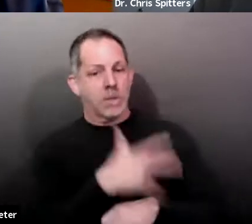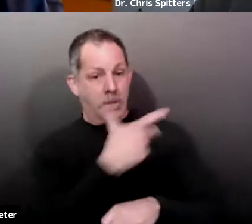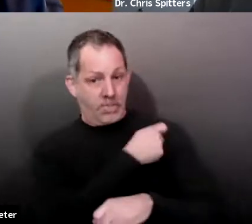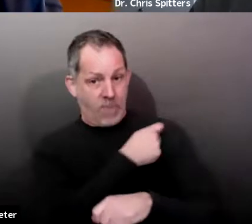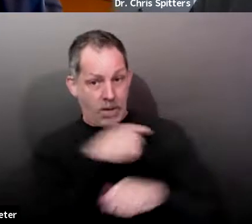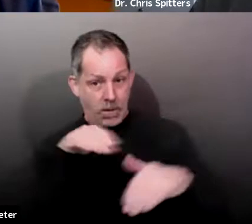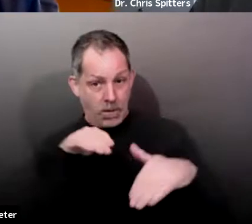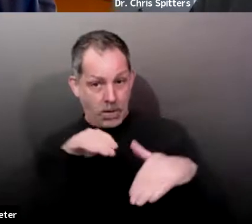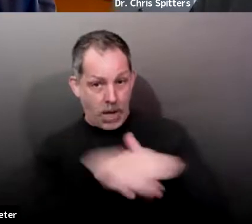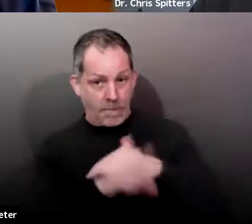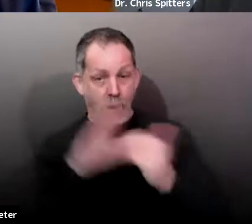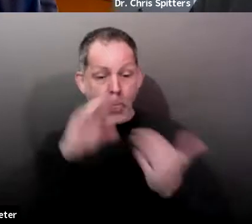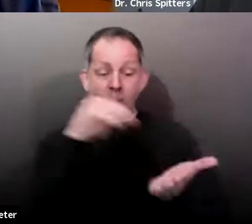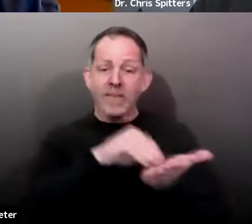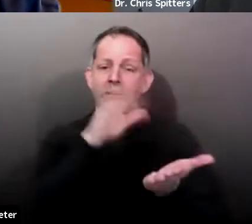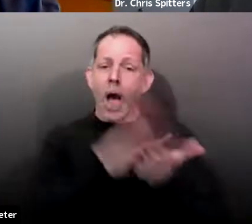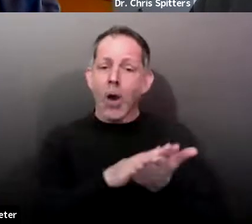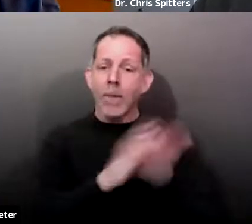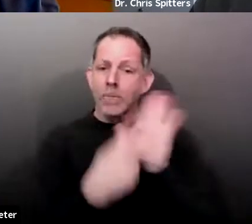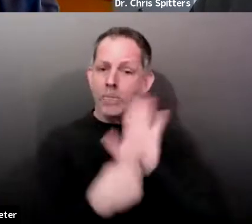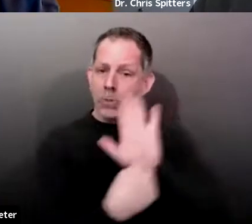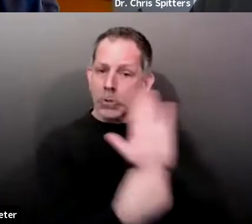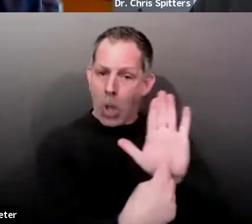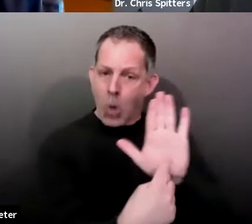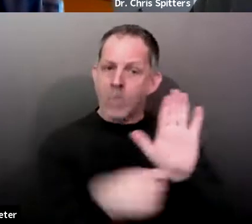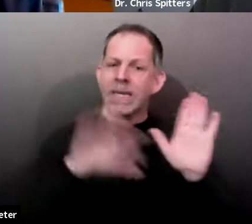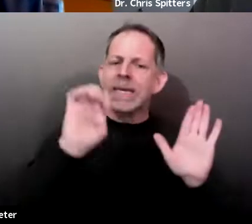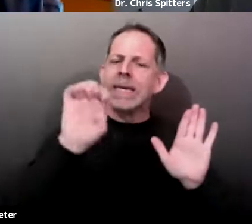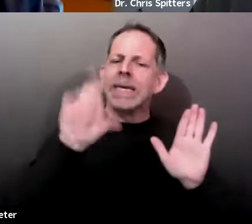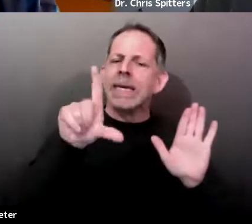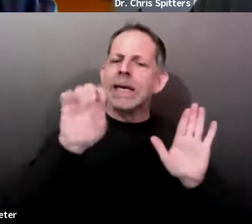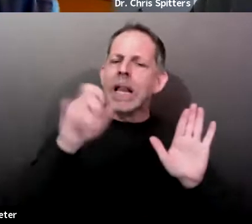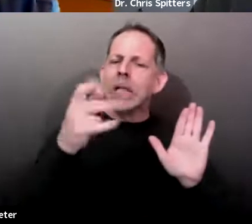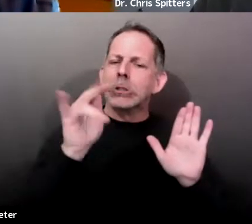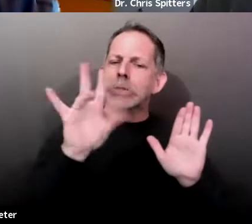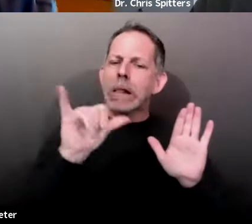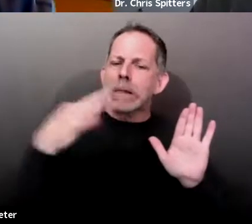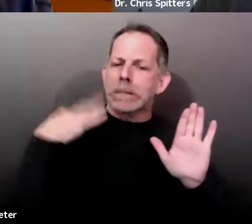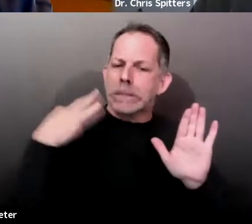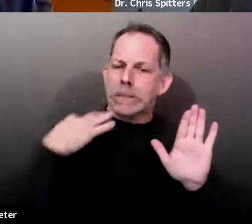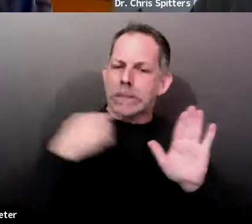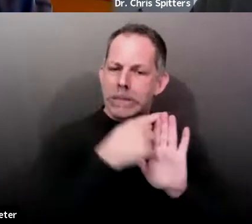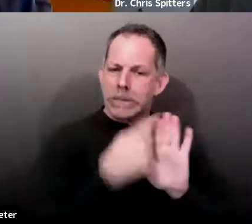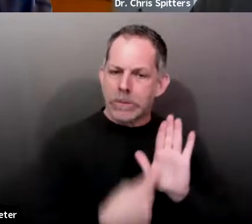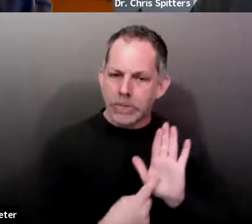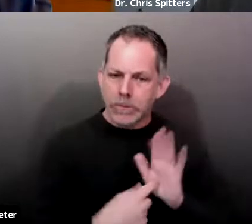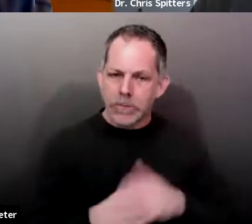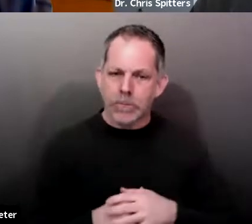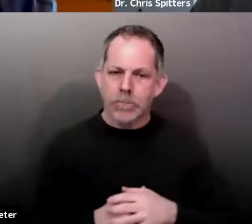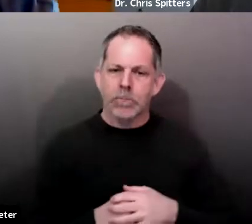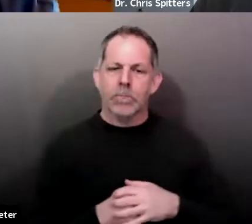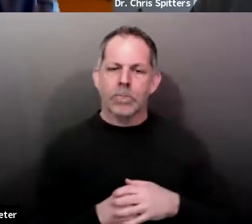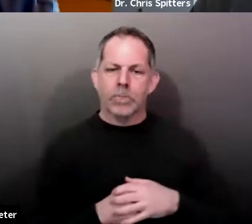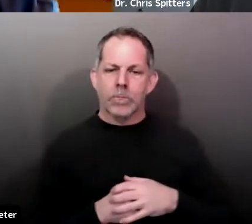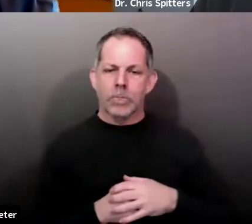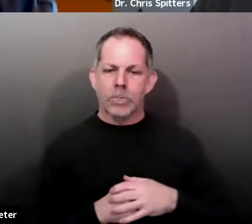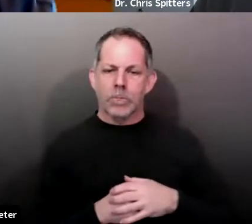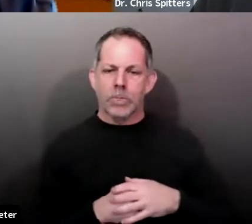And as Dr. said, if you, you obviously don't fit one of the categories, it seems like you might, you could be checked and you could be turned away. So, um,